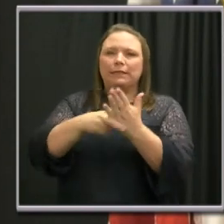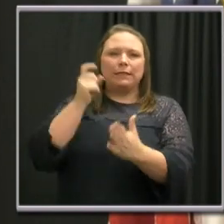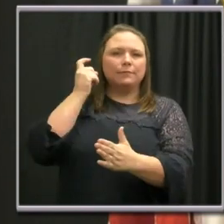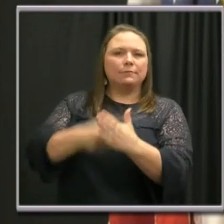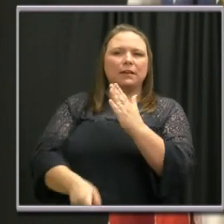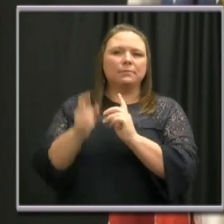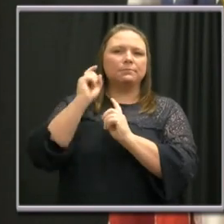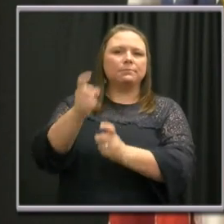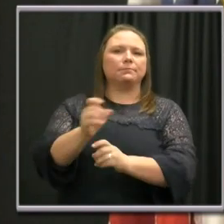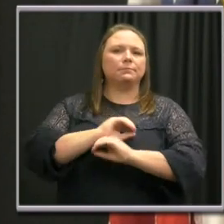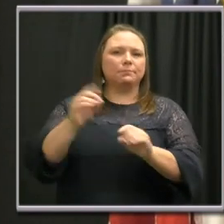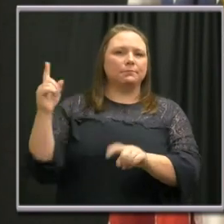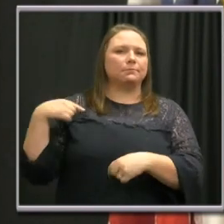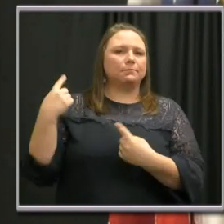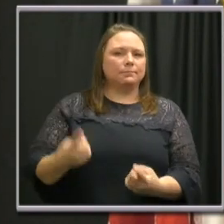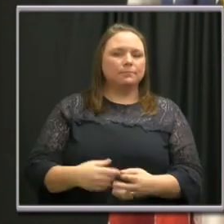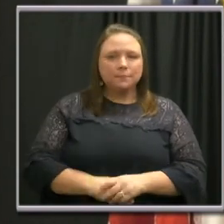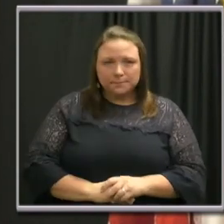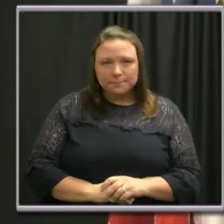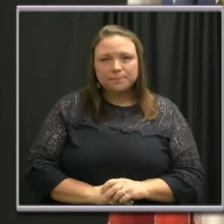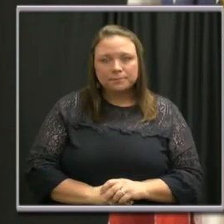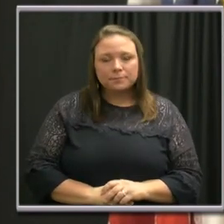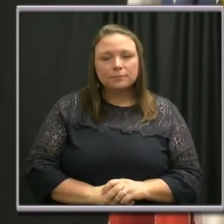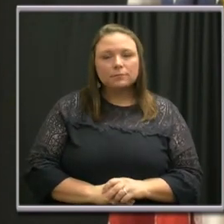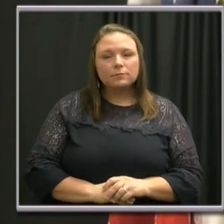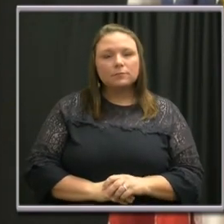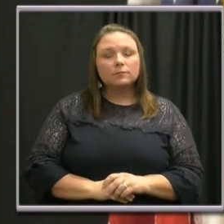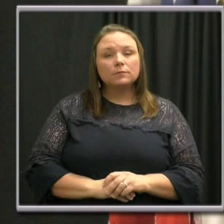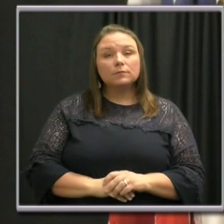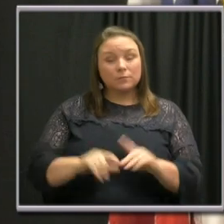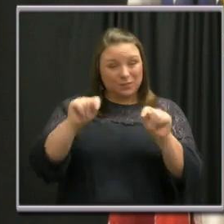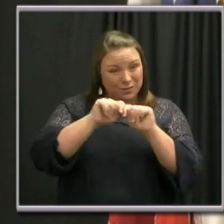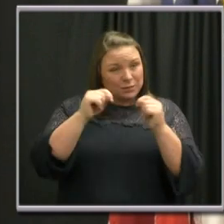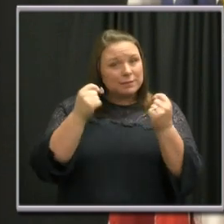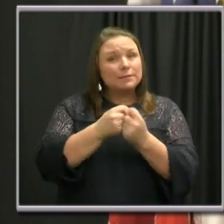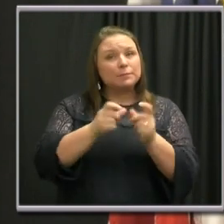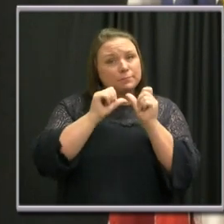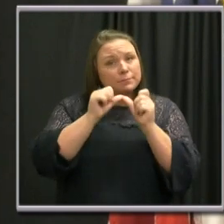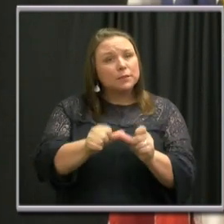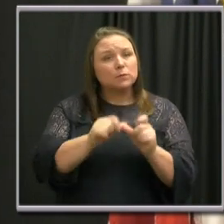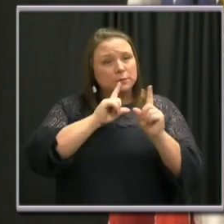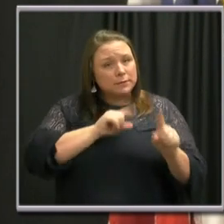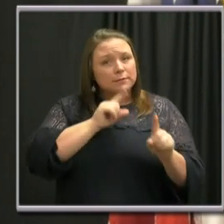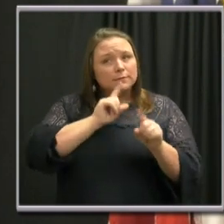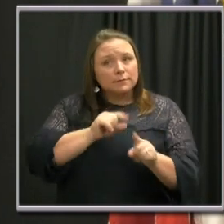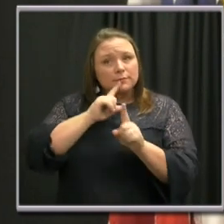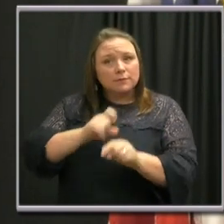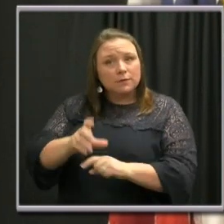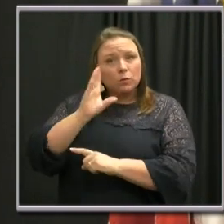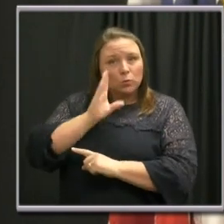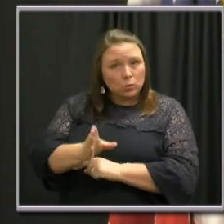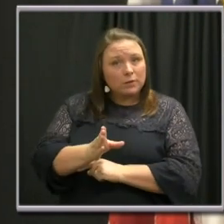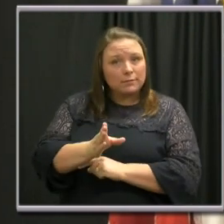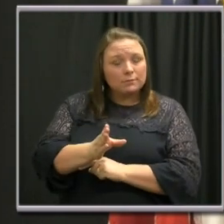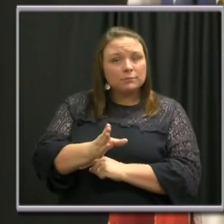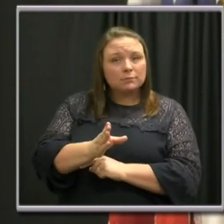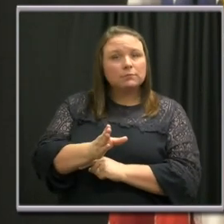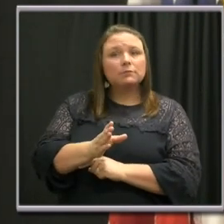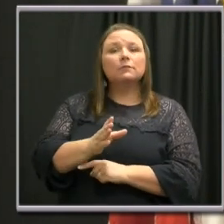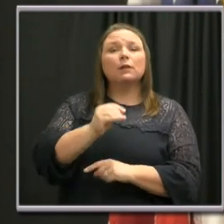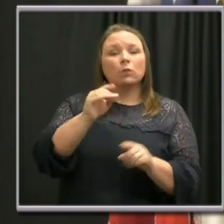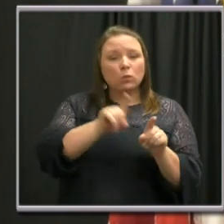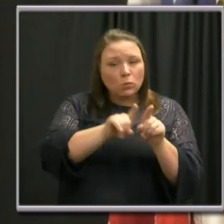cited to this date. Our teams are going to continue to respond to complaints, and we also